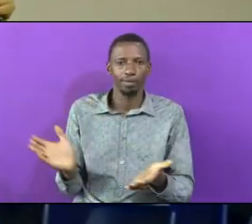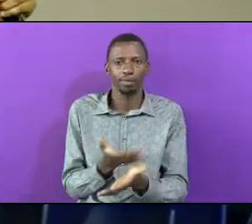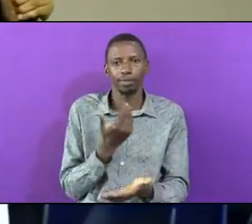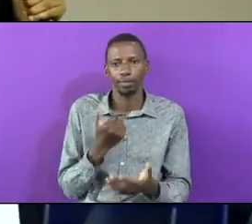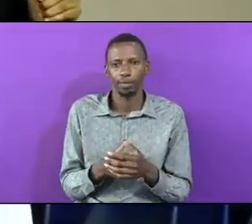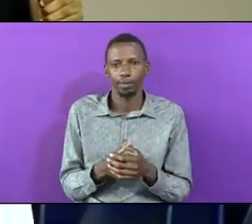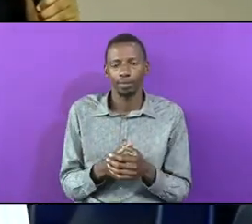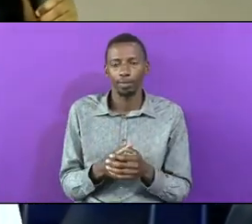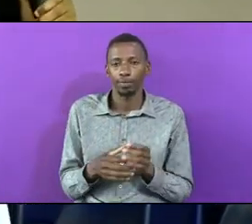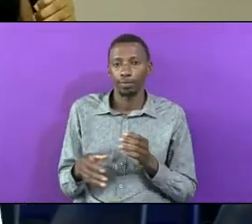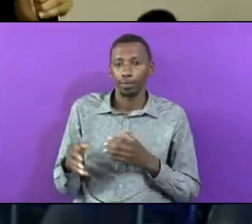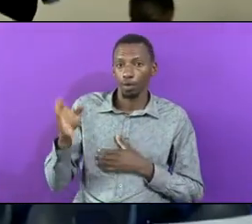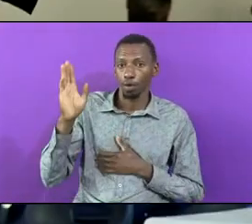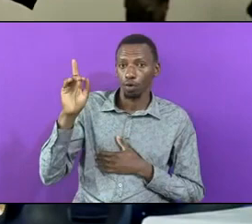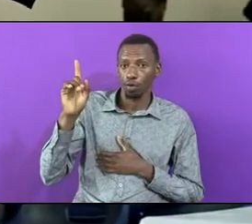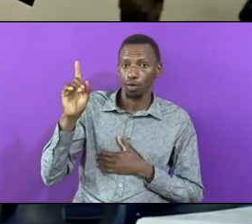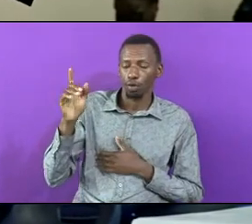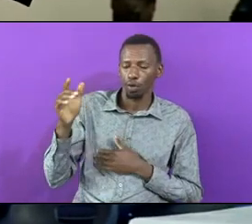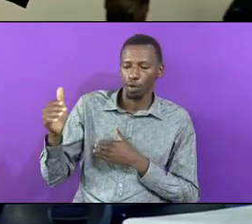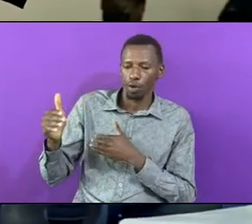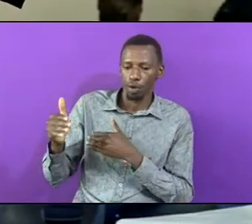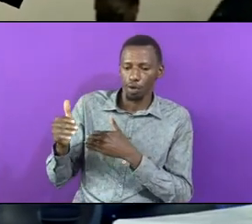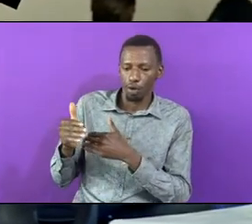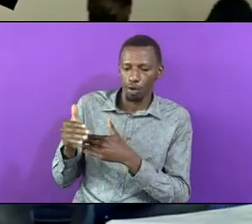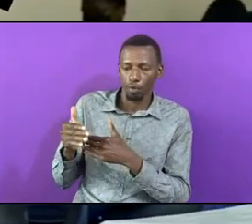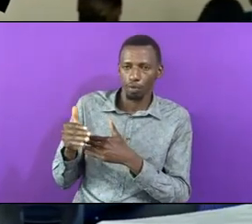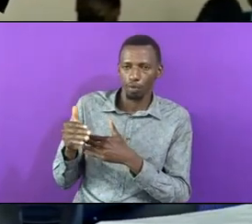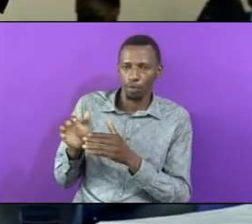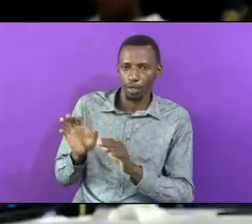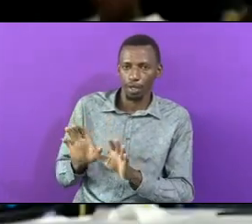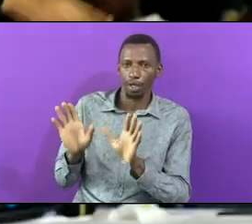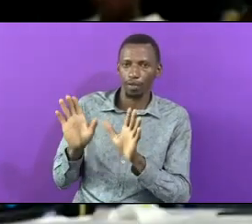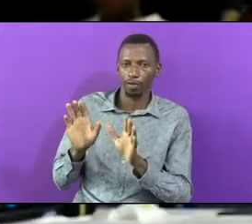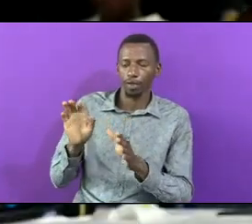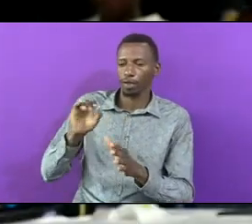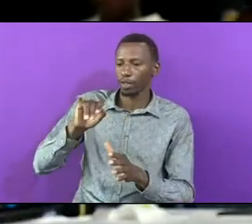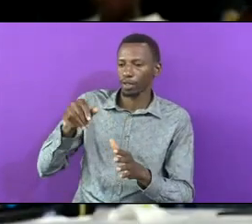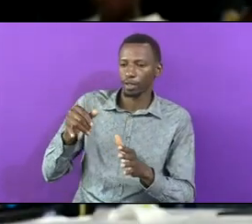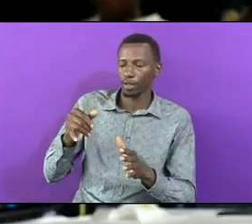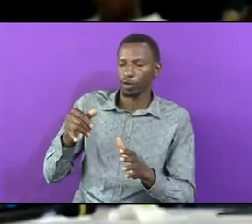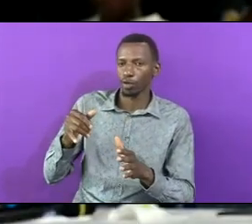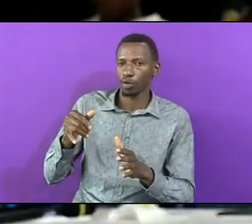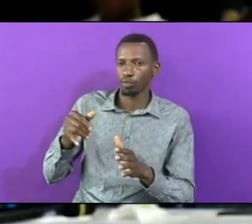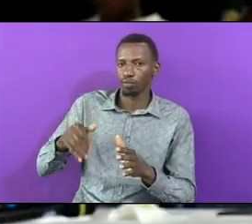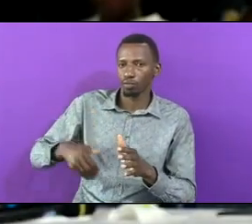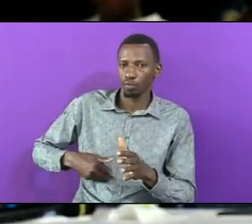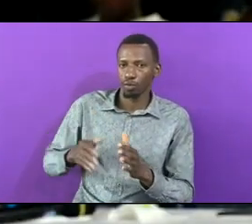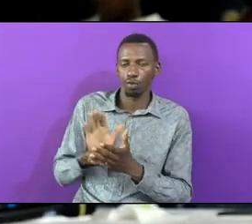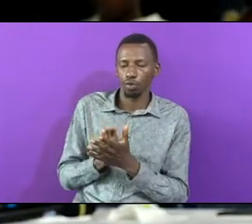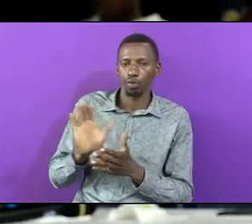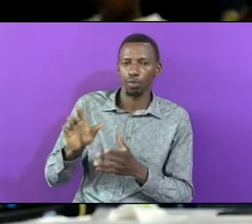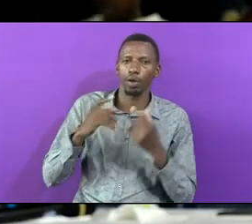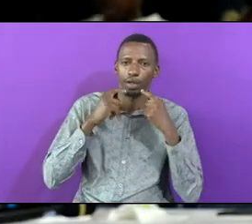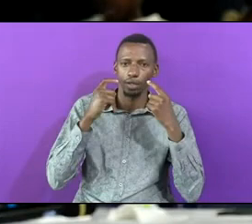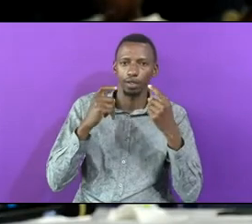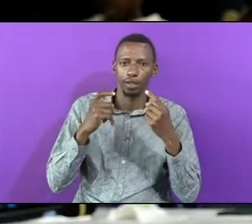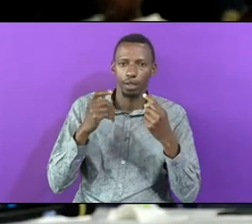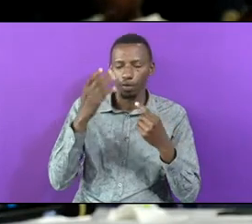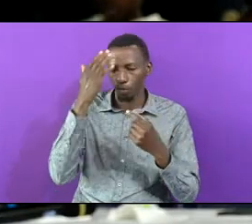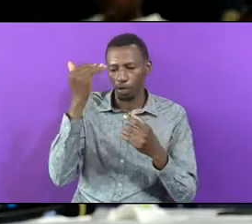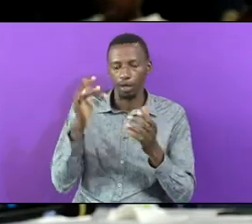God Almost Left Jacobo With This Sin Because The Bible Says It Was About Day Break